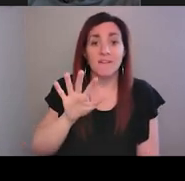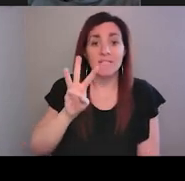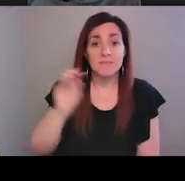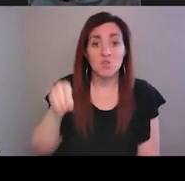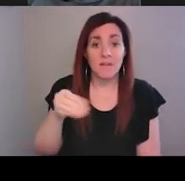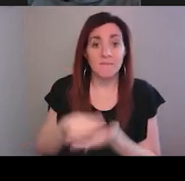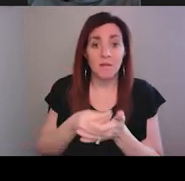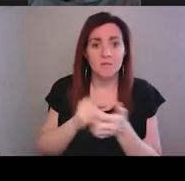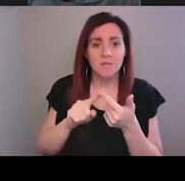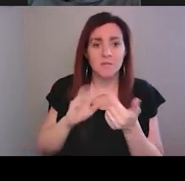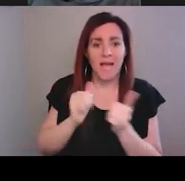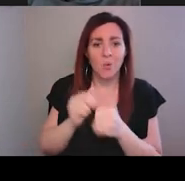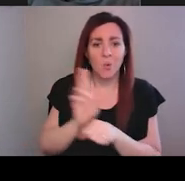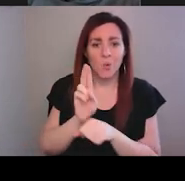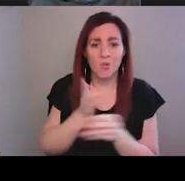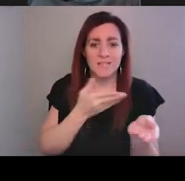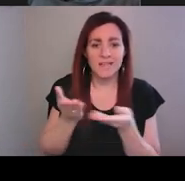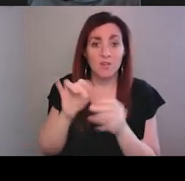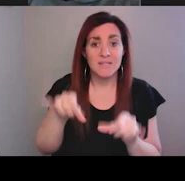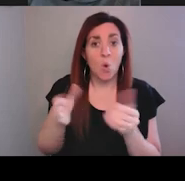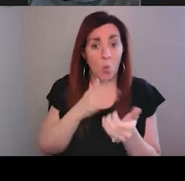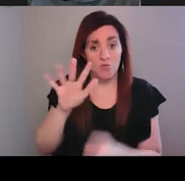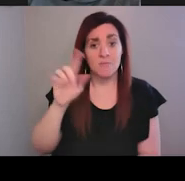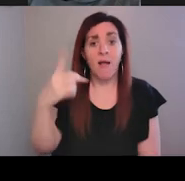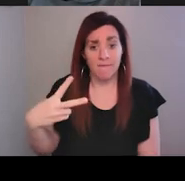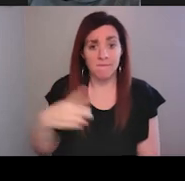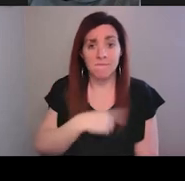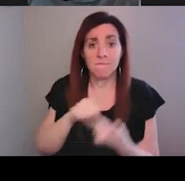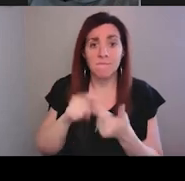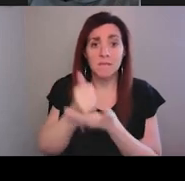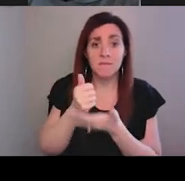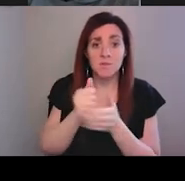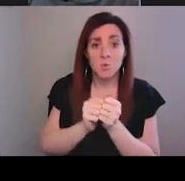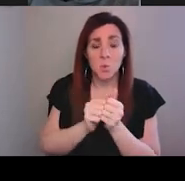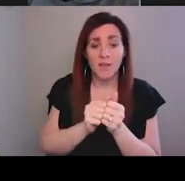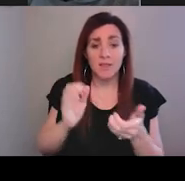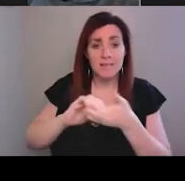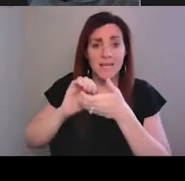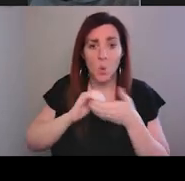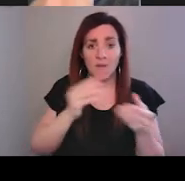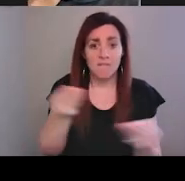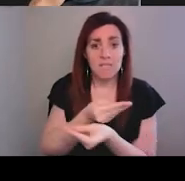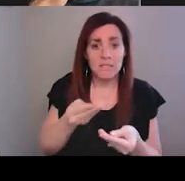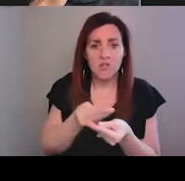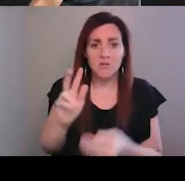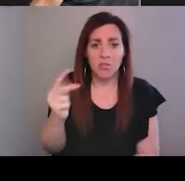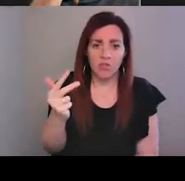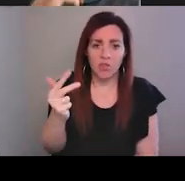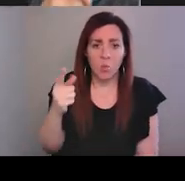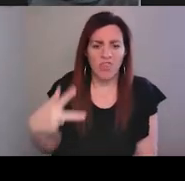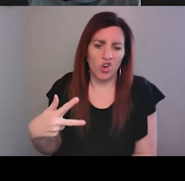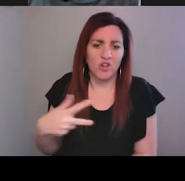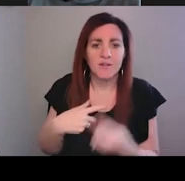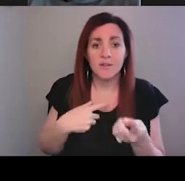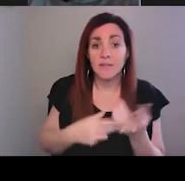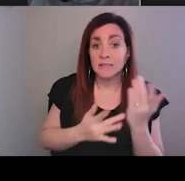to leverage the delivery system, almost half again, assist with stakeholders, facilitation, a third technical support. So if you